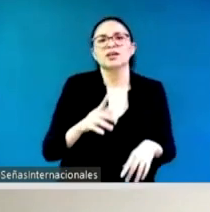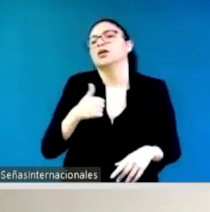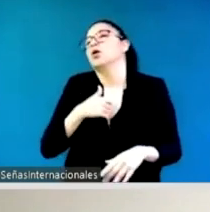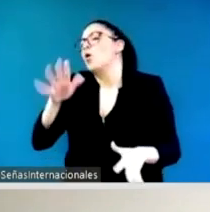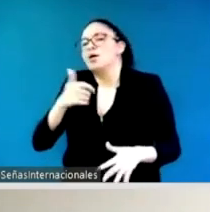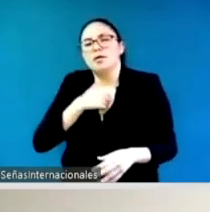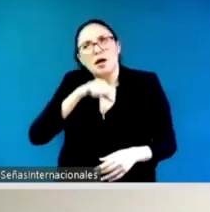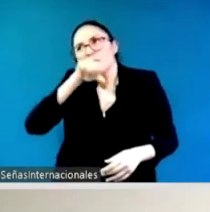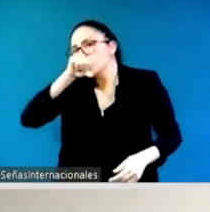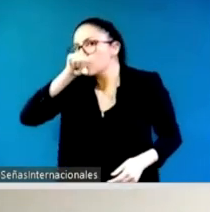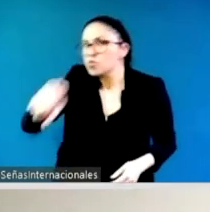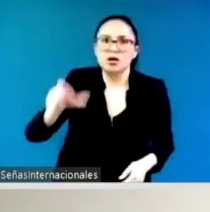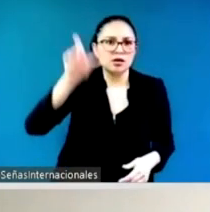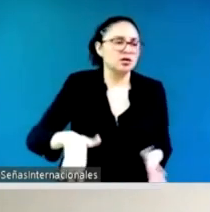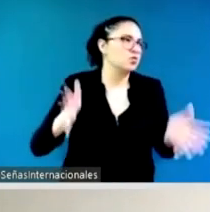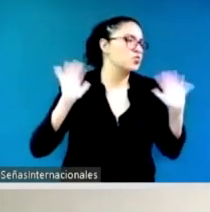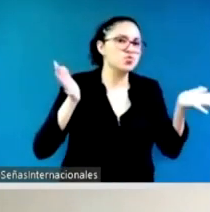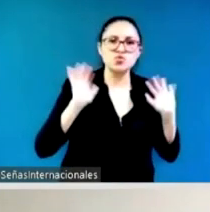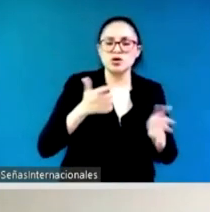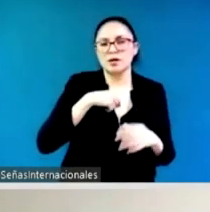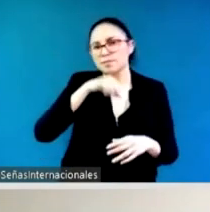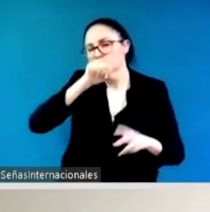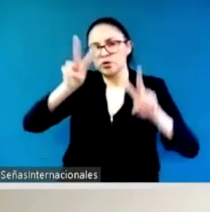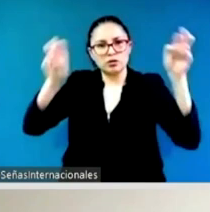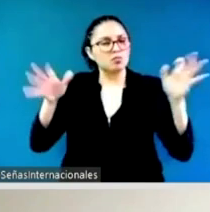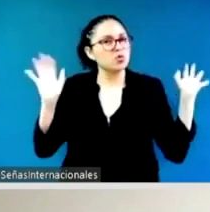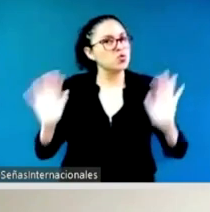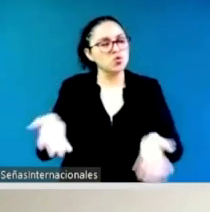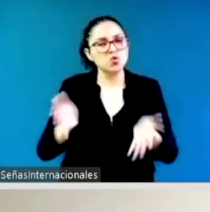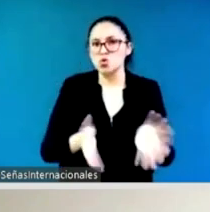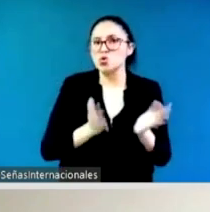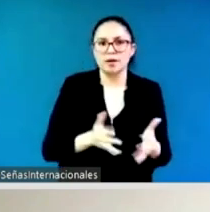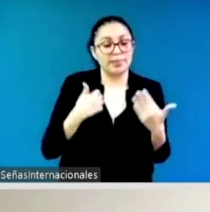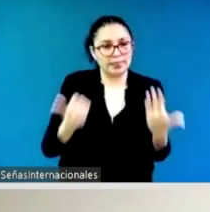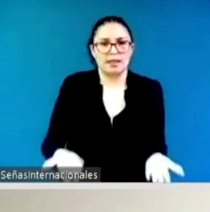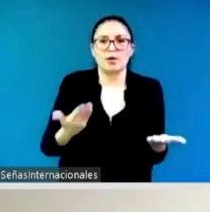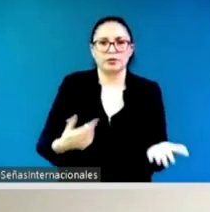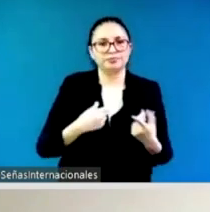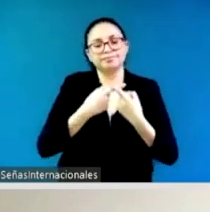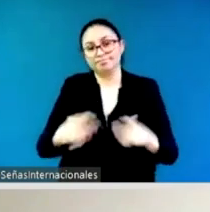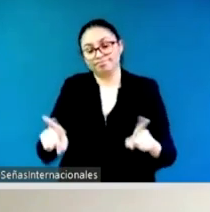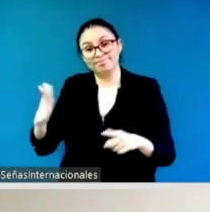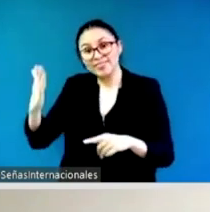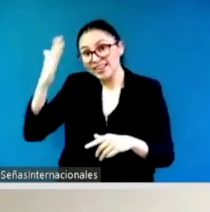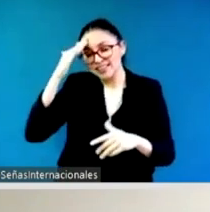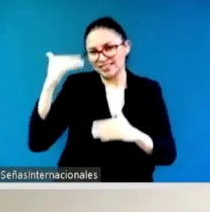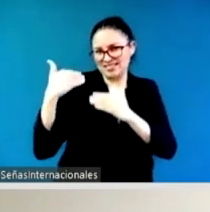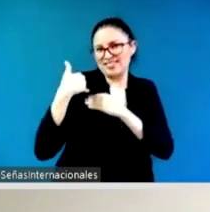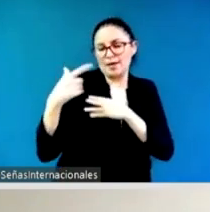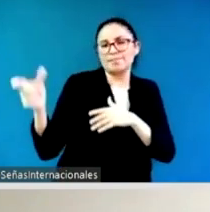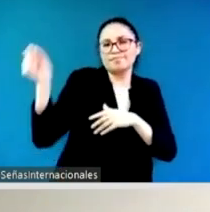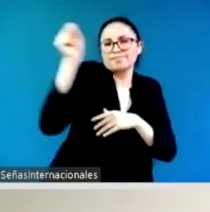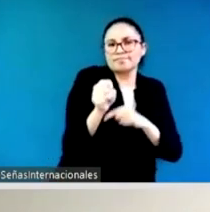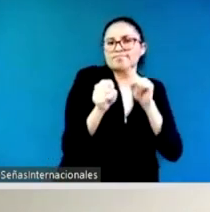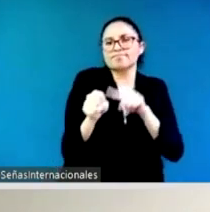there's really this difference between female leadership and feminist leadership right so female leadership of course uh